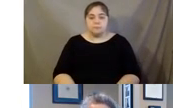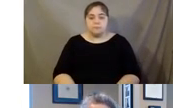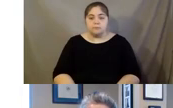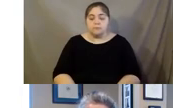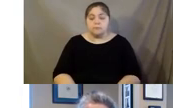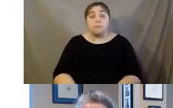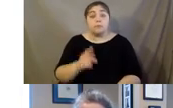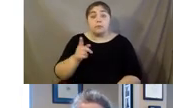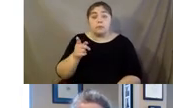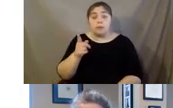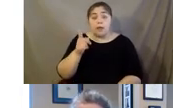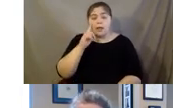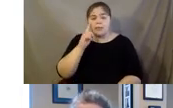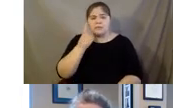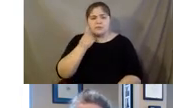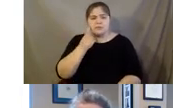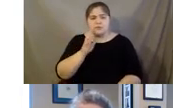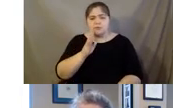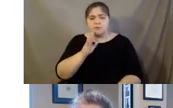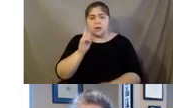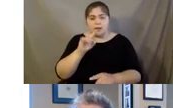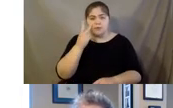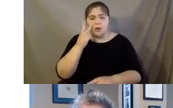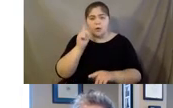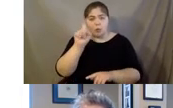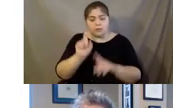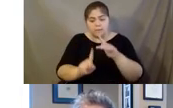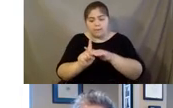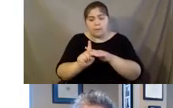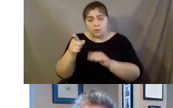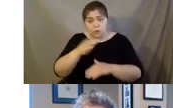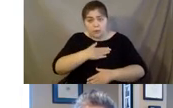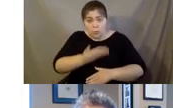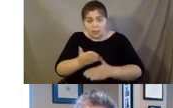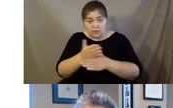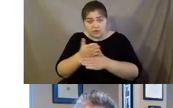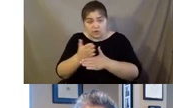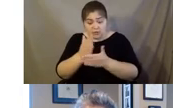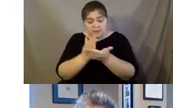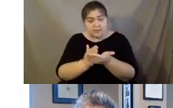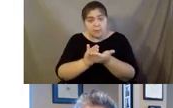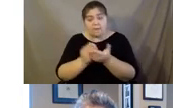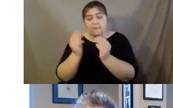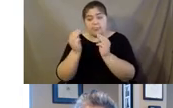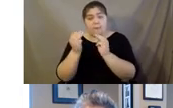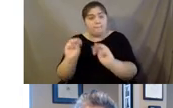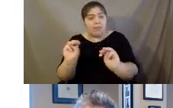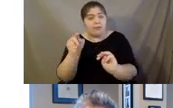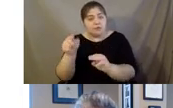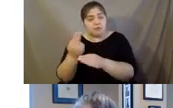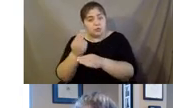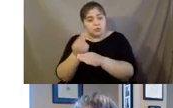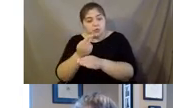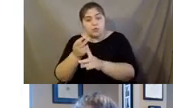I think you just touched on this. There was a question that just came up. Would you be willing to share some of the materials and methods you use to recruit